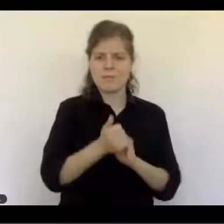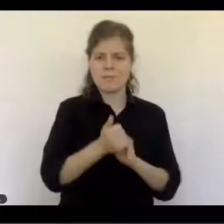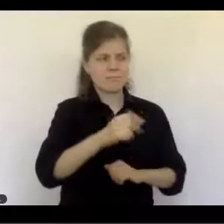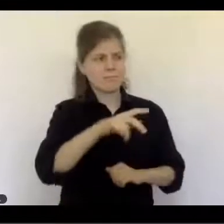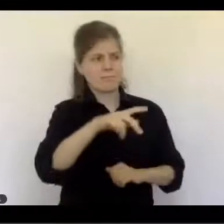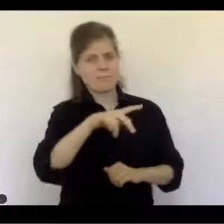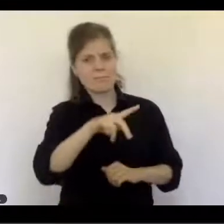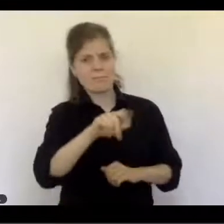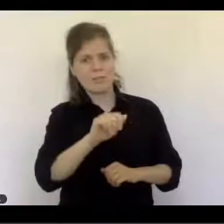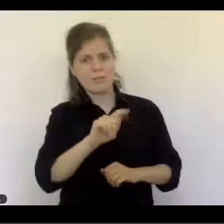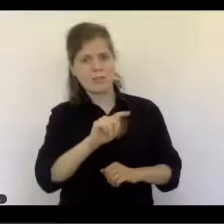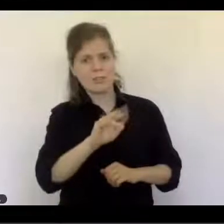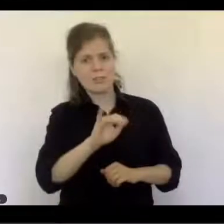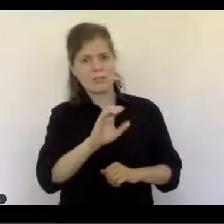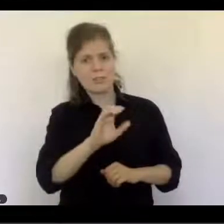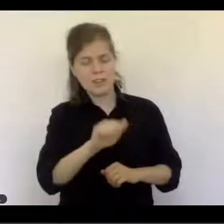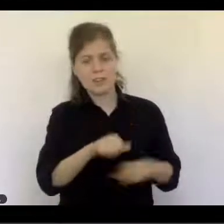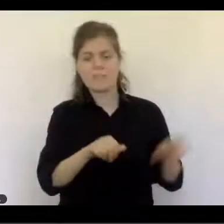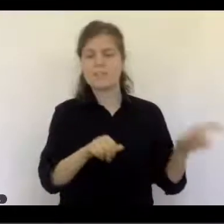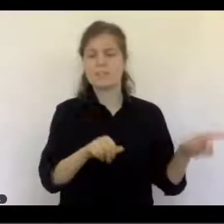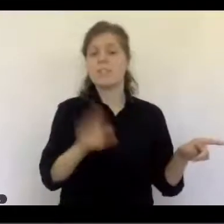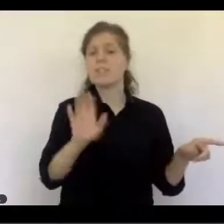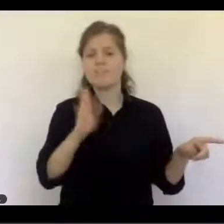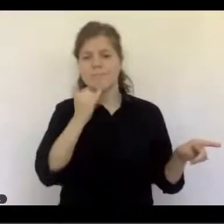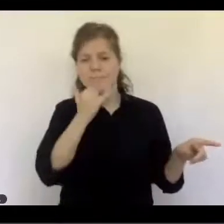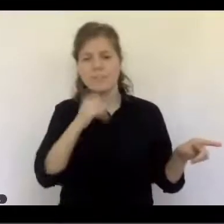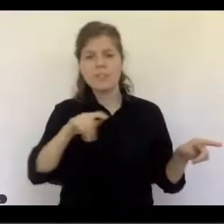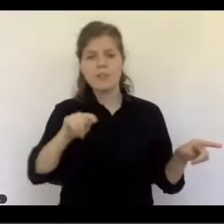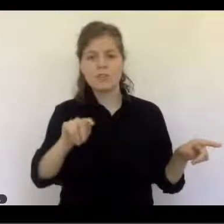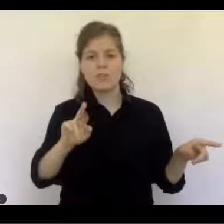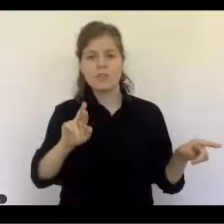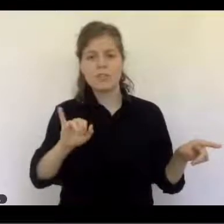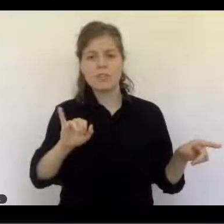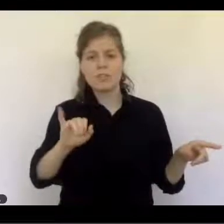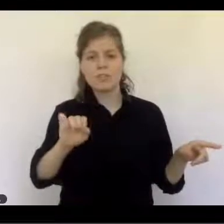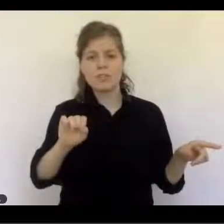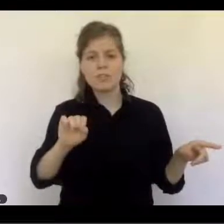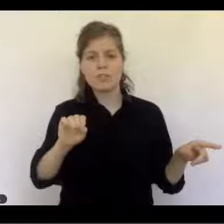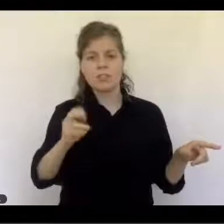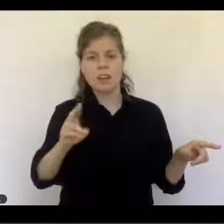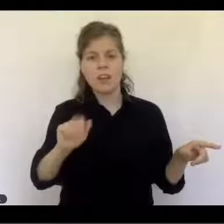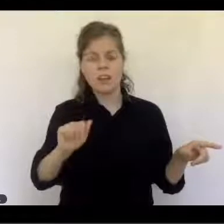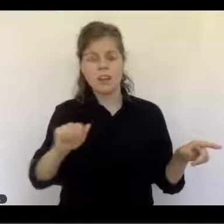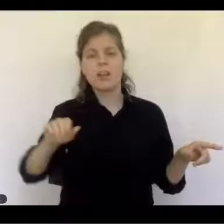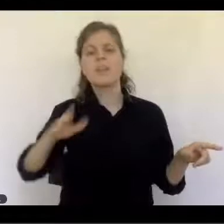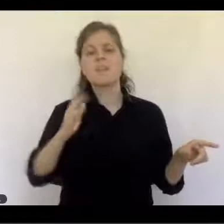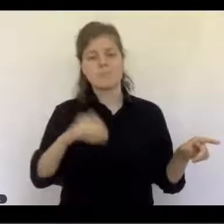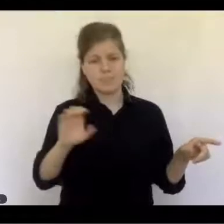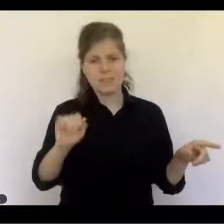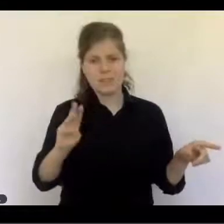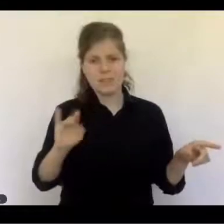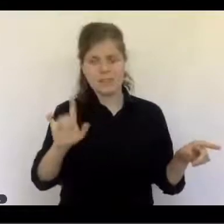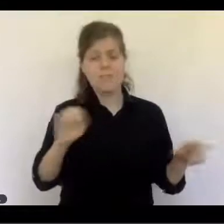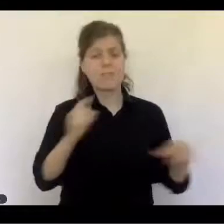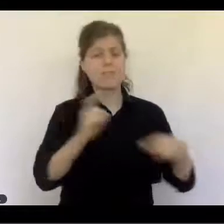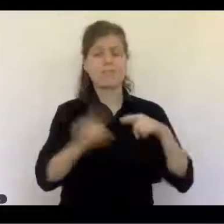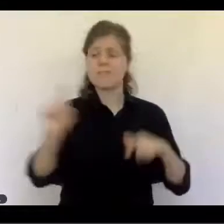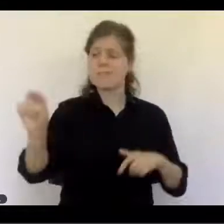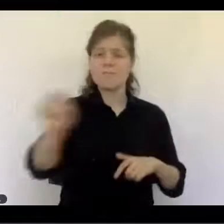the audience of practitioners, policy makers, interested parties, educators,